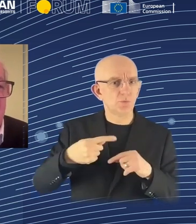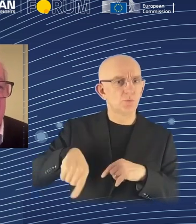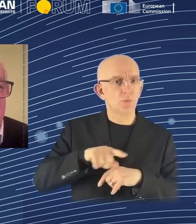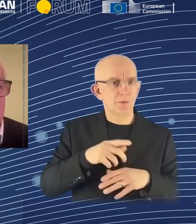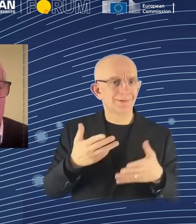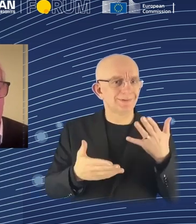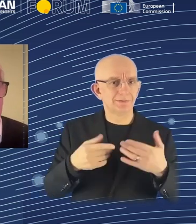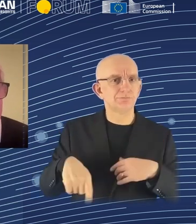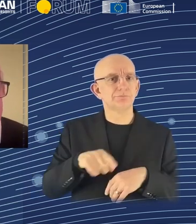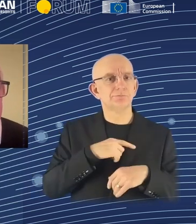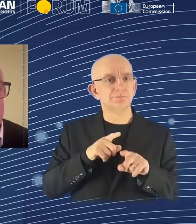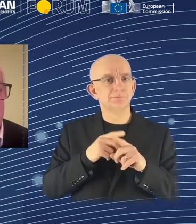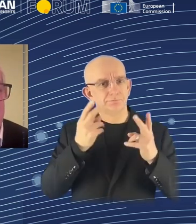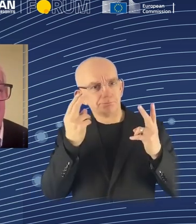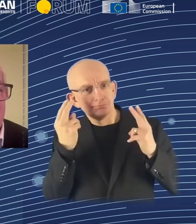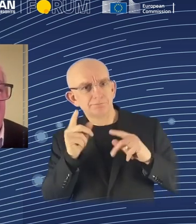of artificial intelligence.